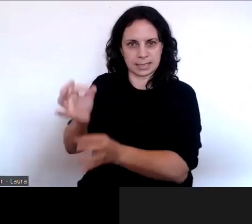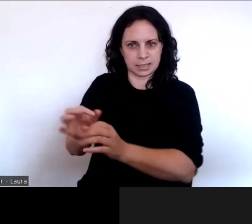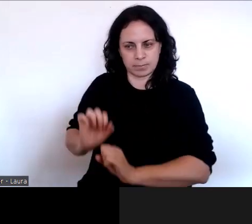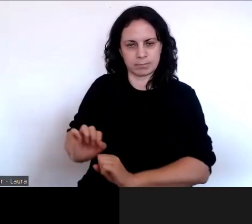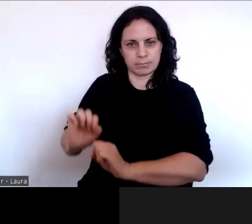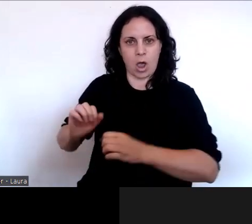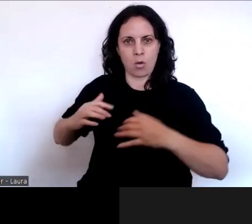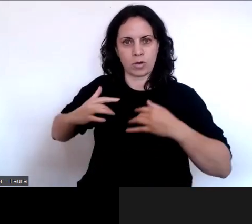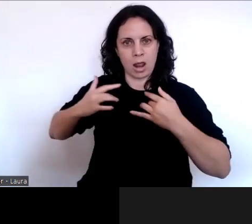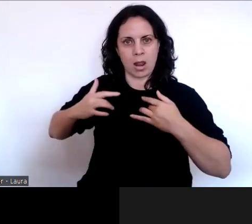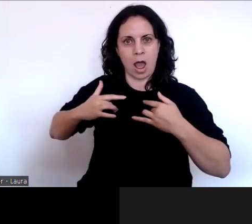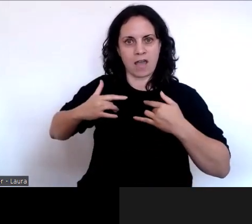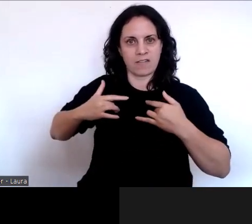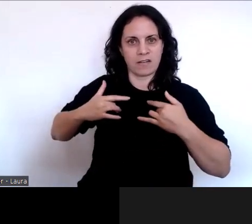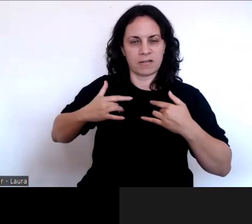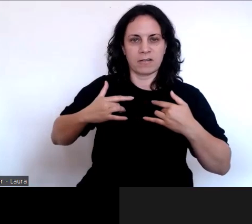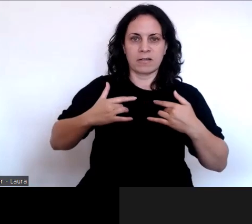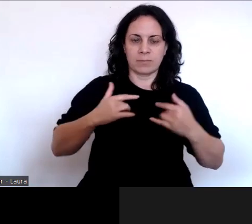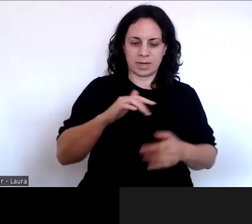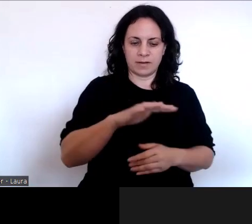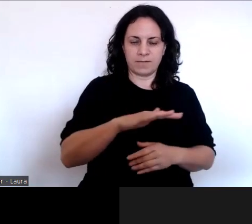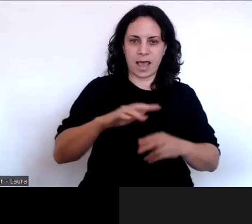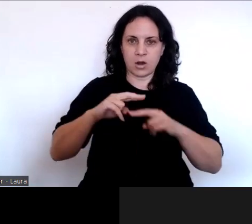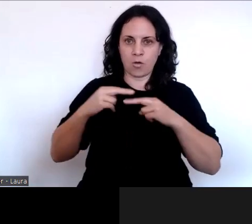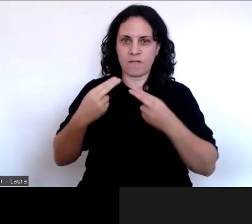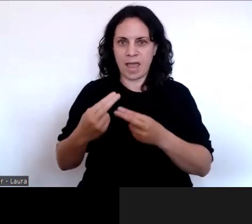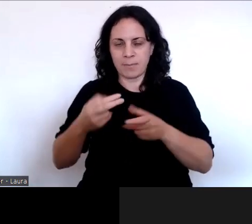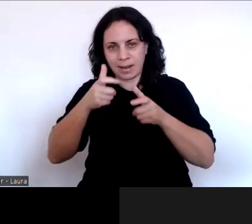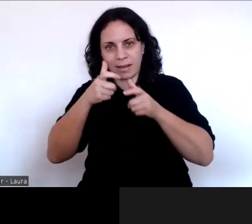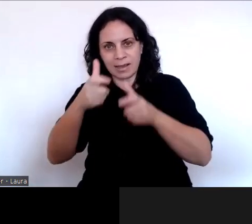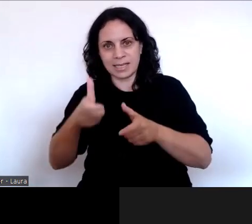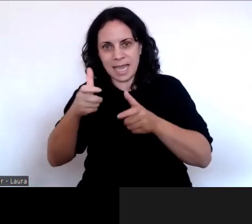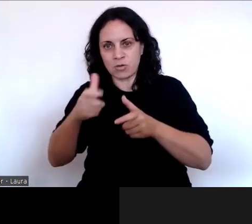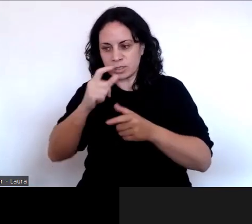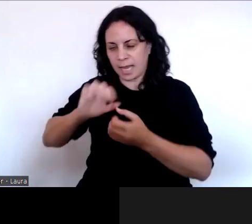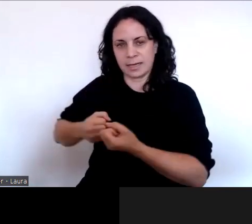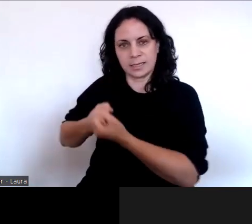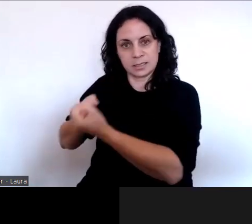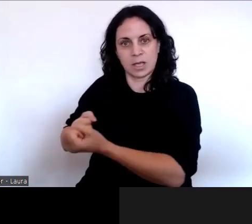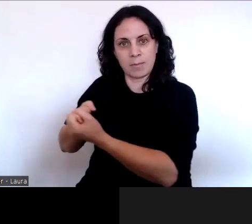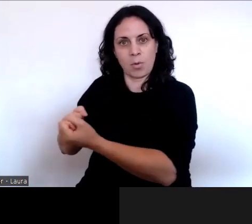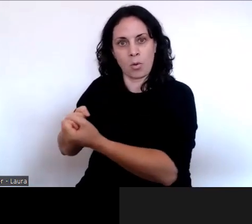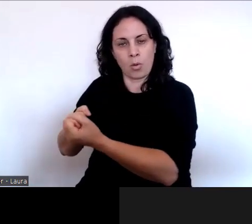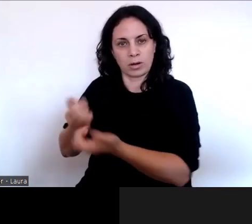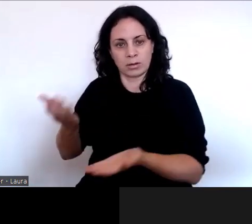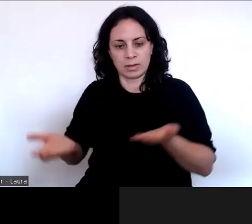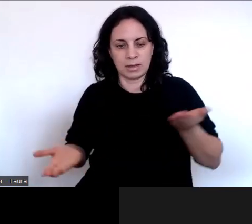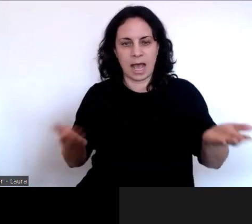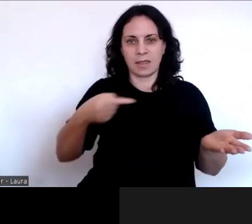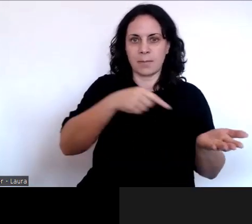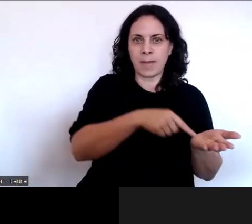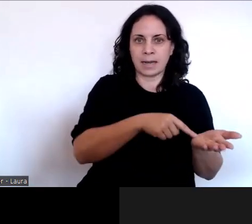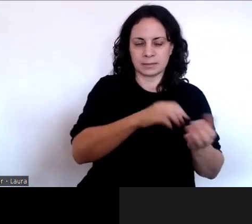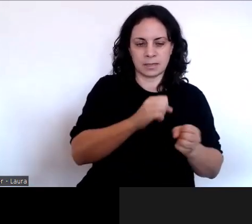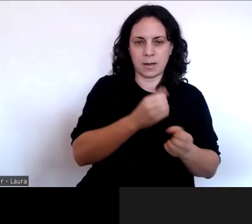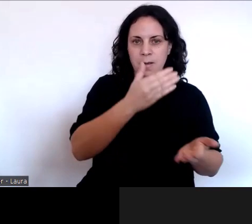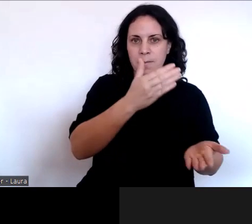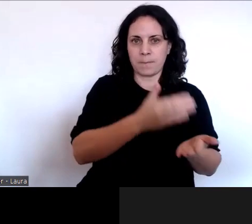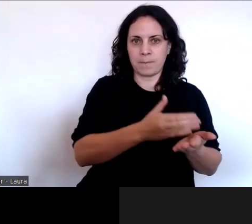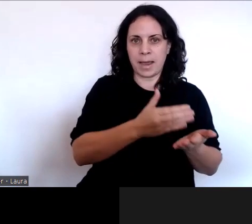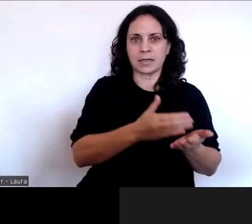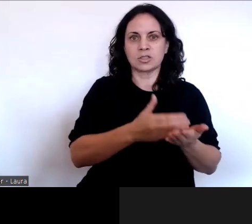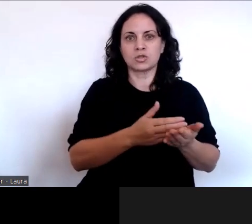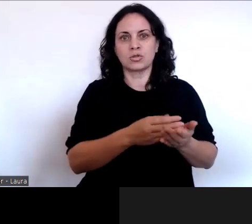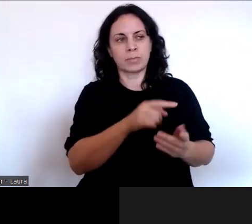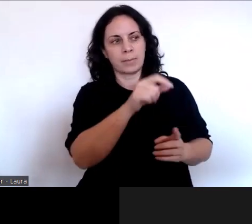support of whānau and family and friends and carers. And on the other hand, keeping people safe from harm, safeguarding people from harm.